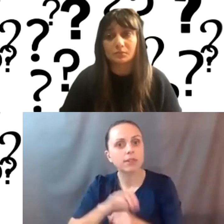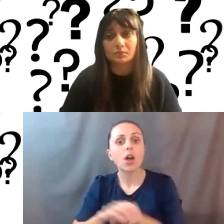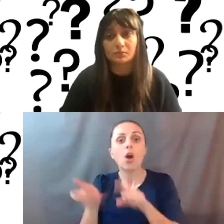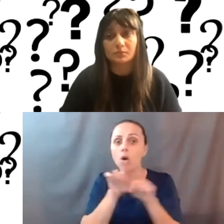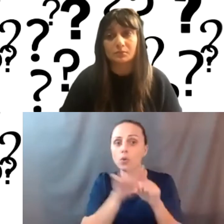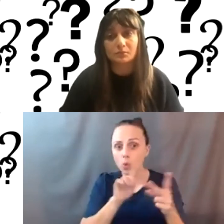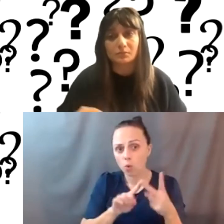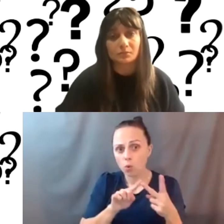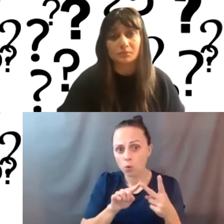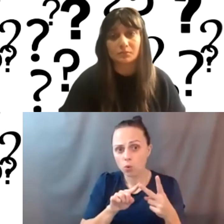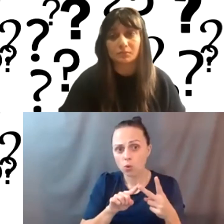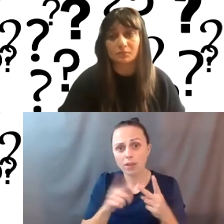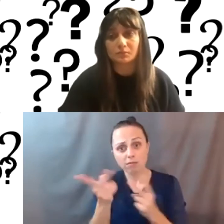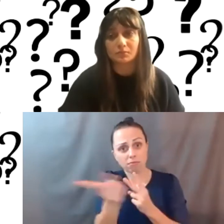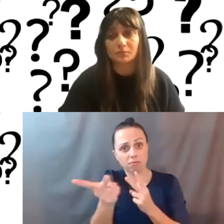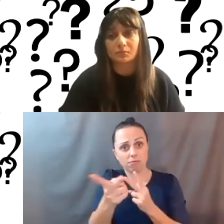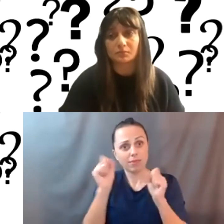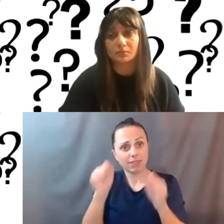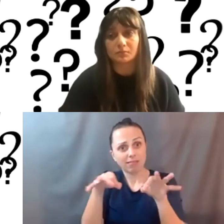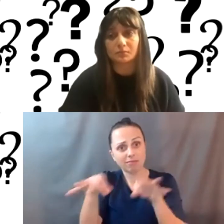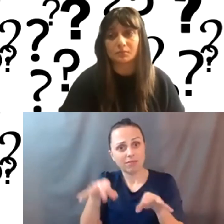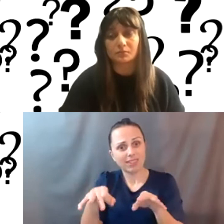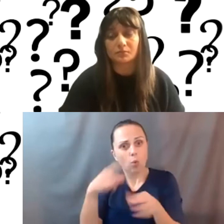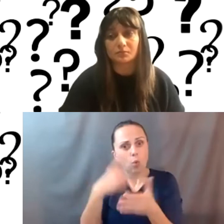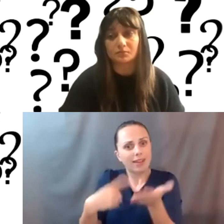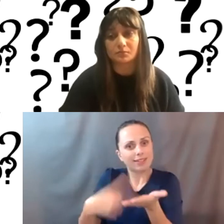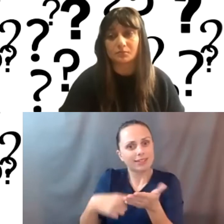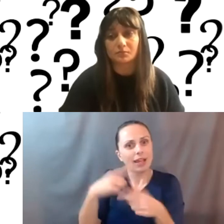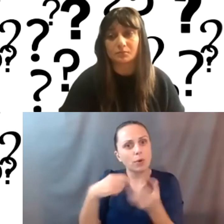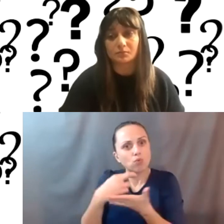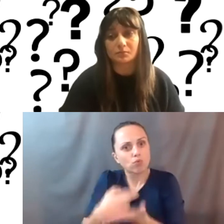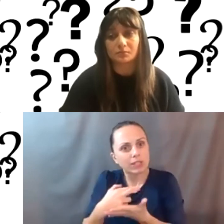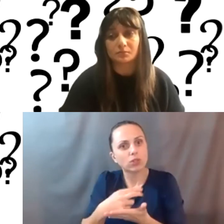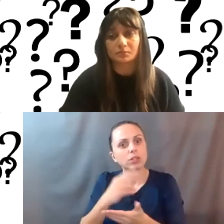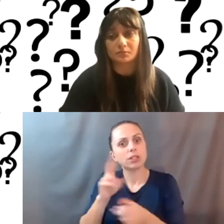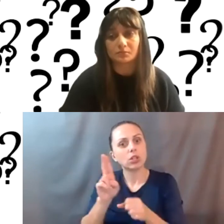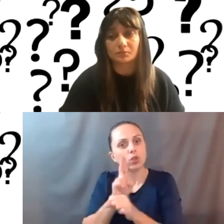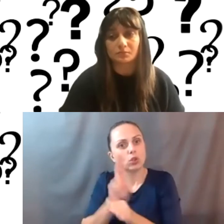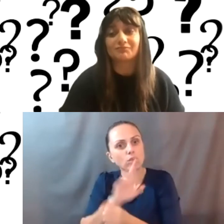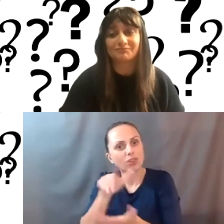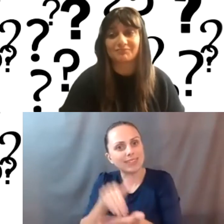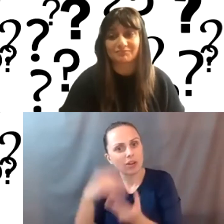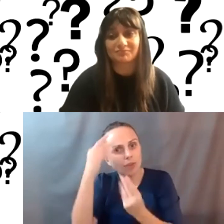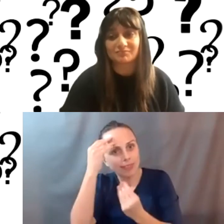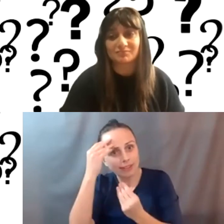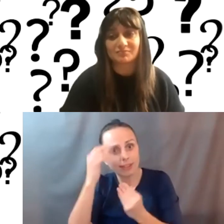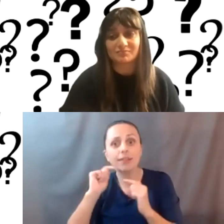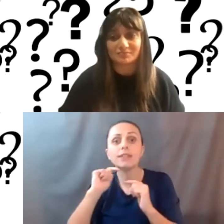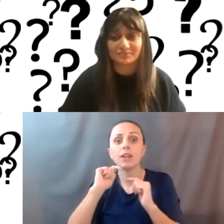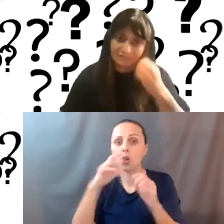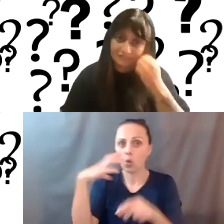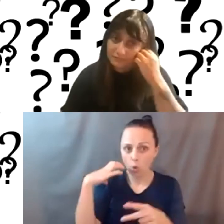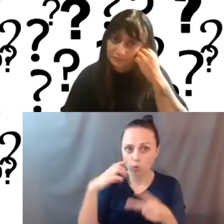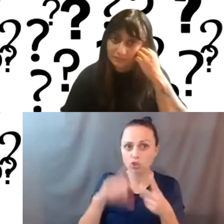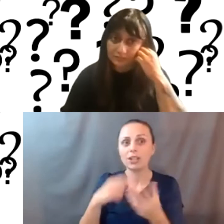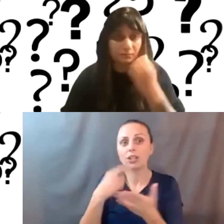also like you to, to also touch on some of the things we talked about resources and user-centered thinking if we can. So coaching and then